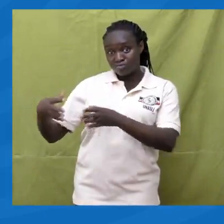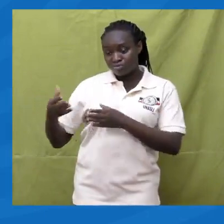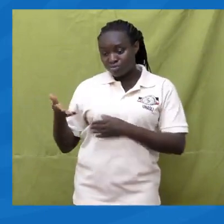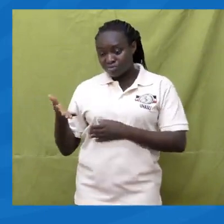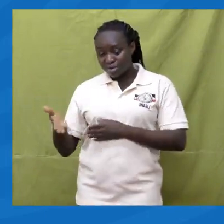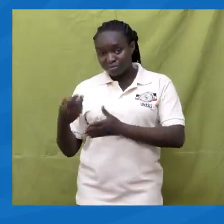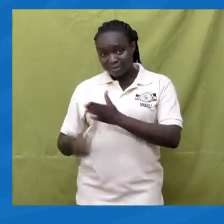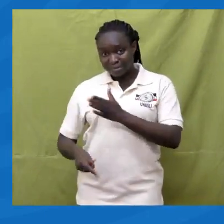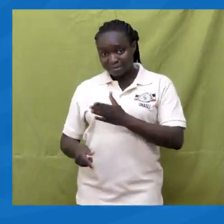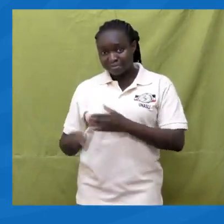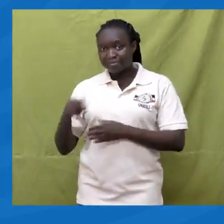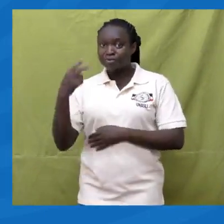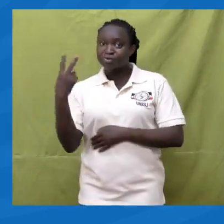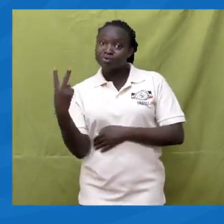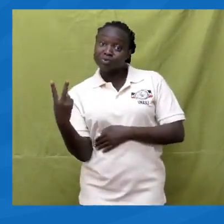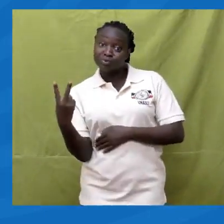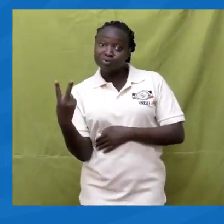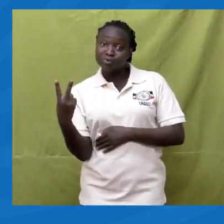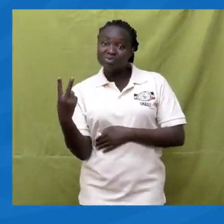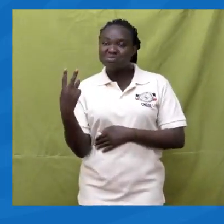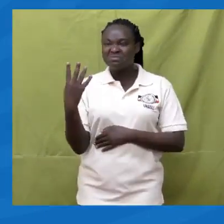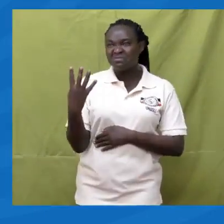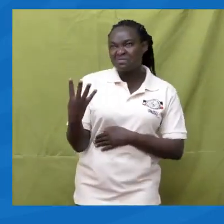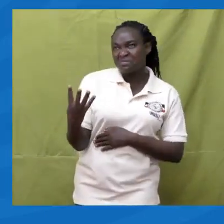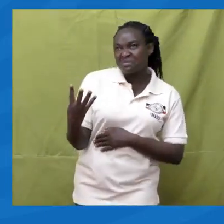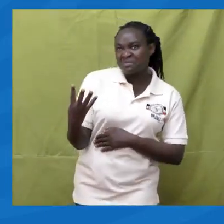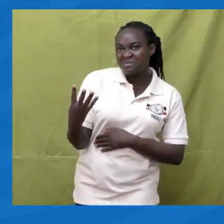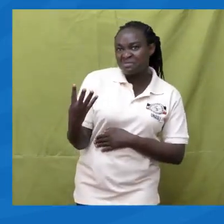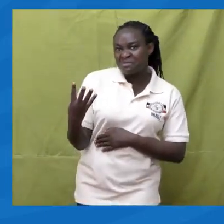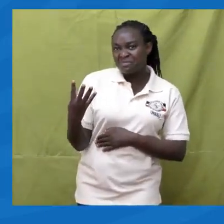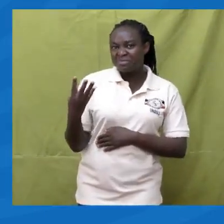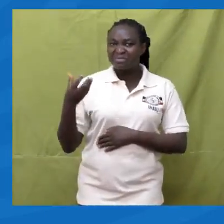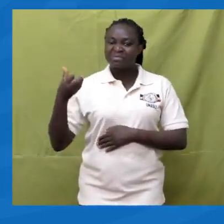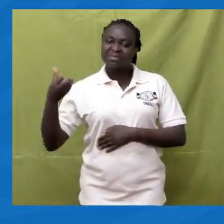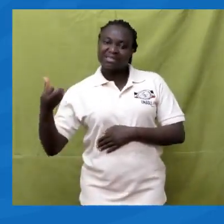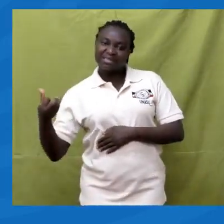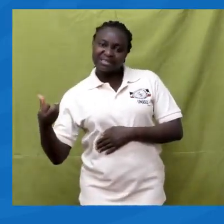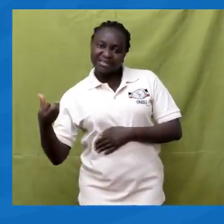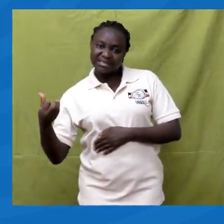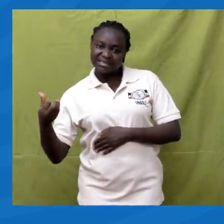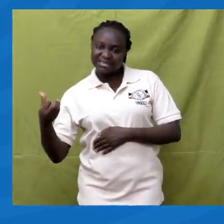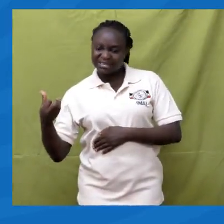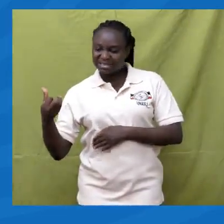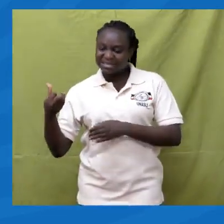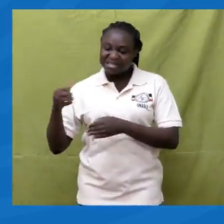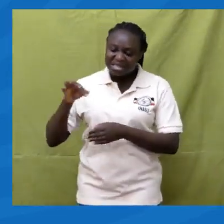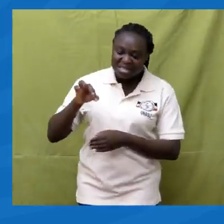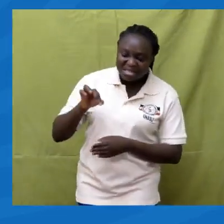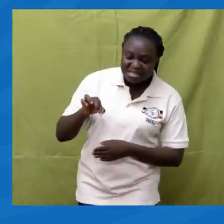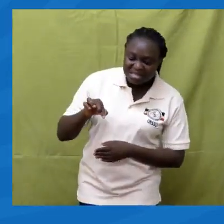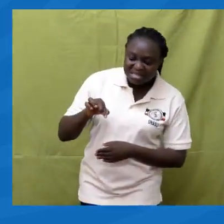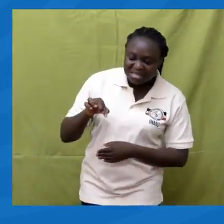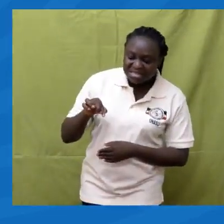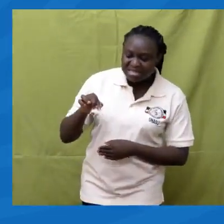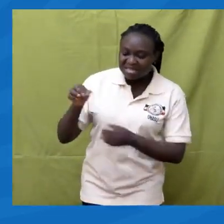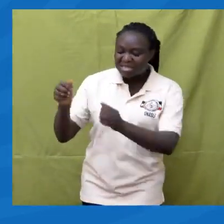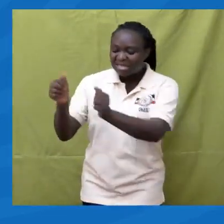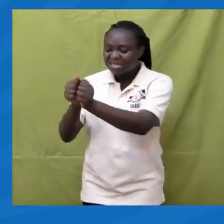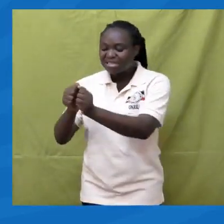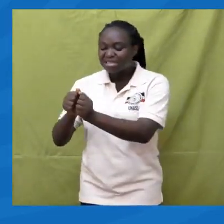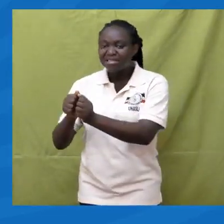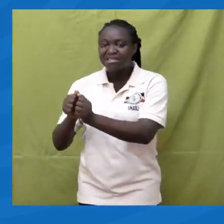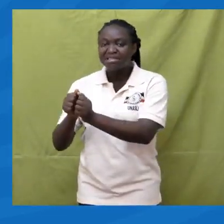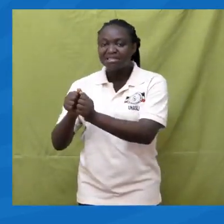2 4 6 8 10